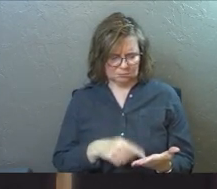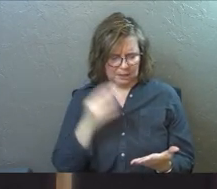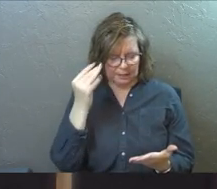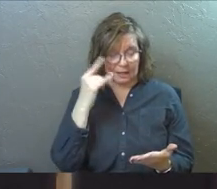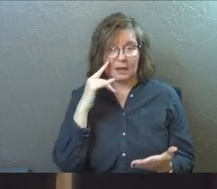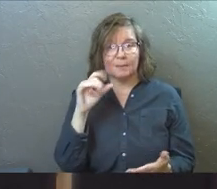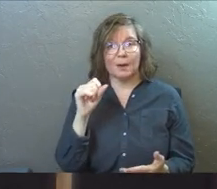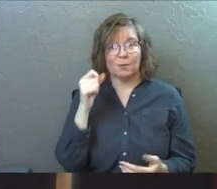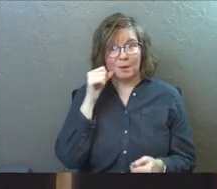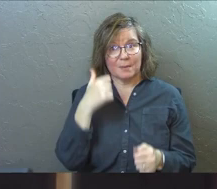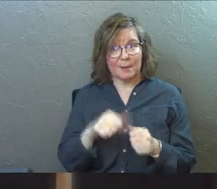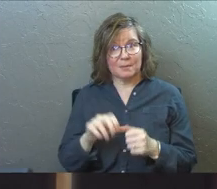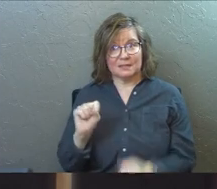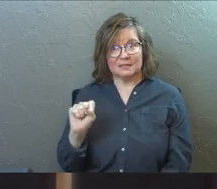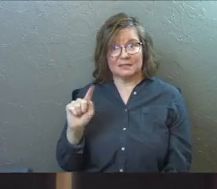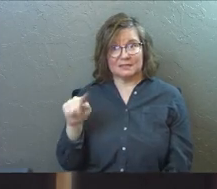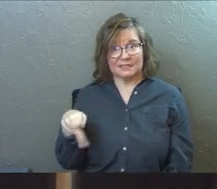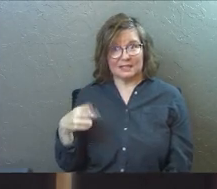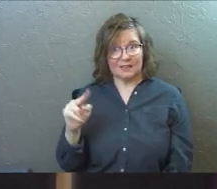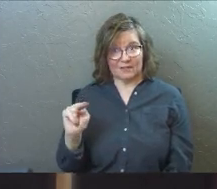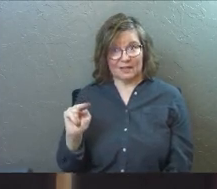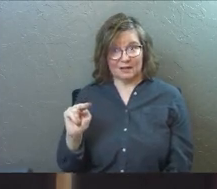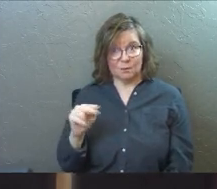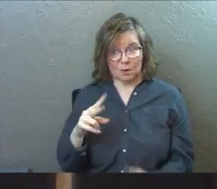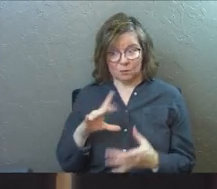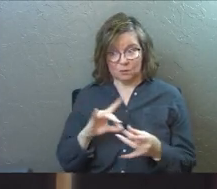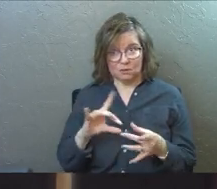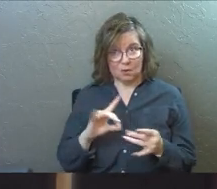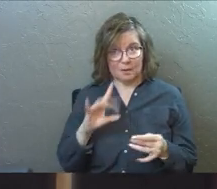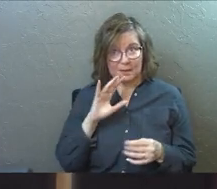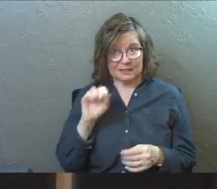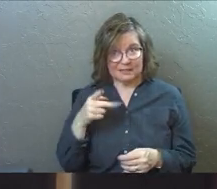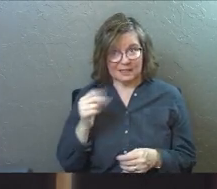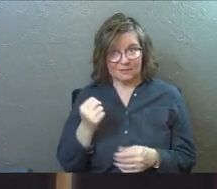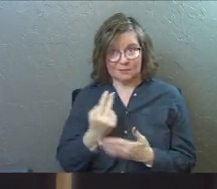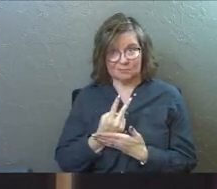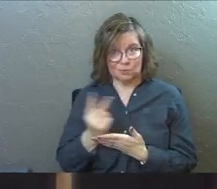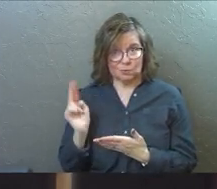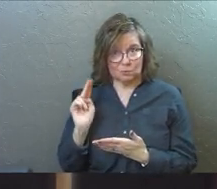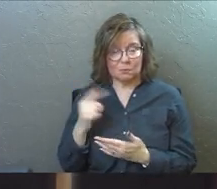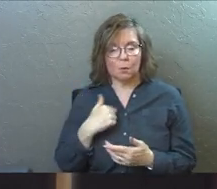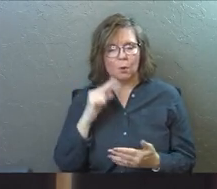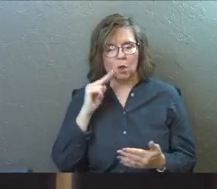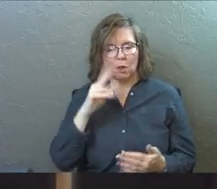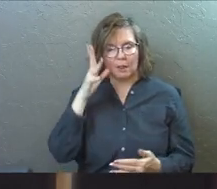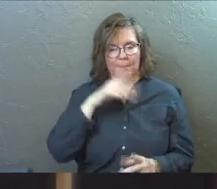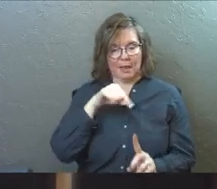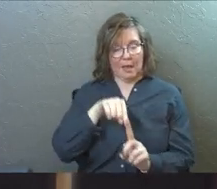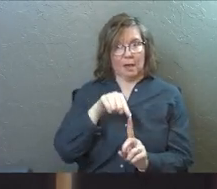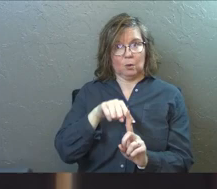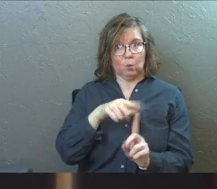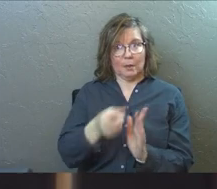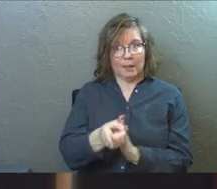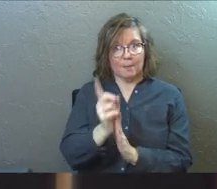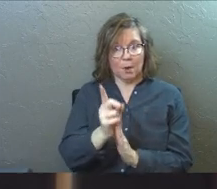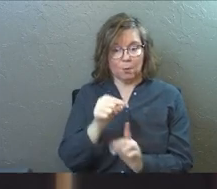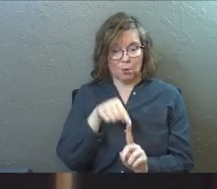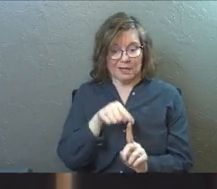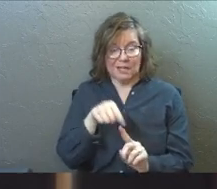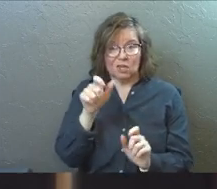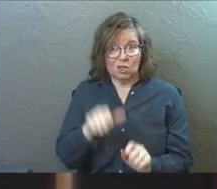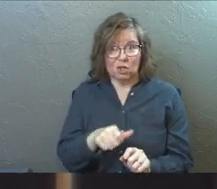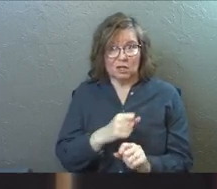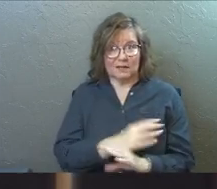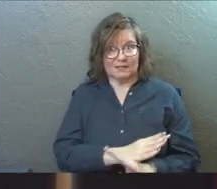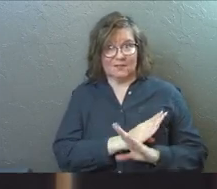thinking about Stephen. Were you guys here for the Stephen week? And we looked at this man who was in this moment where he